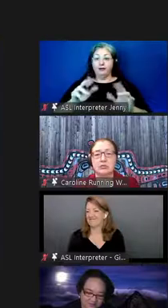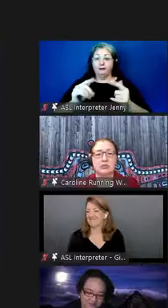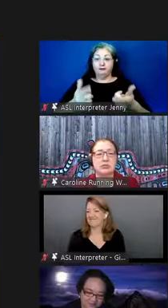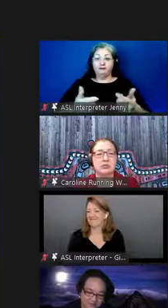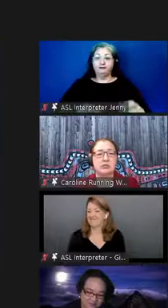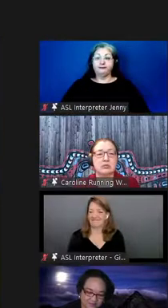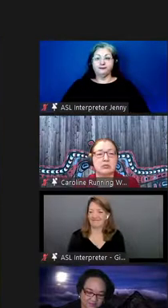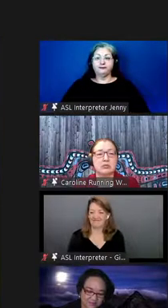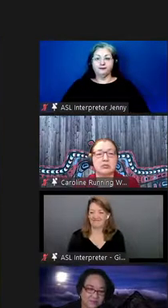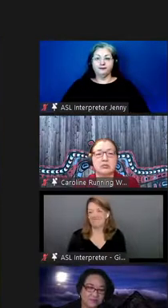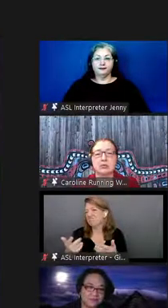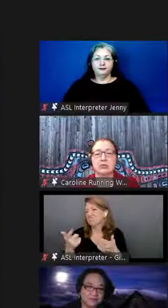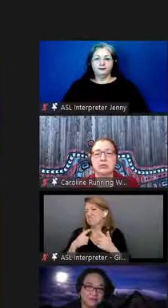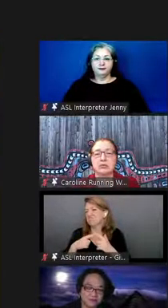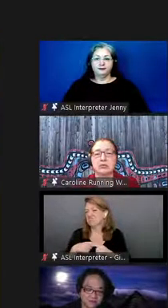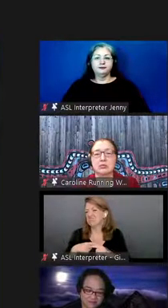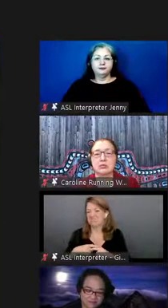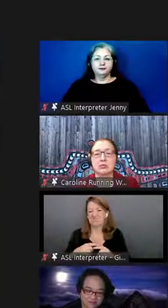Oh, no one's happening.